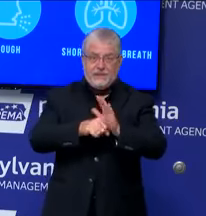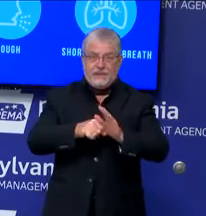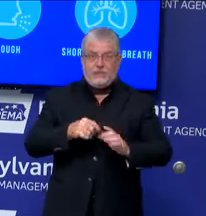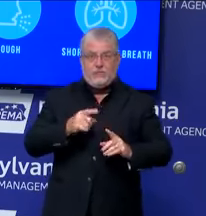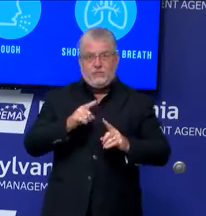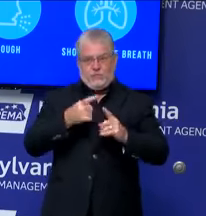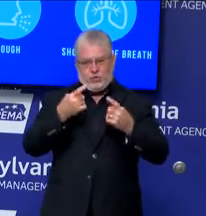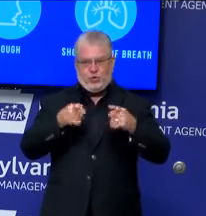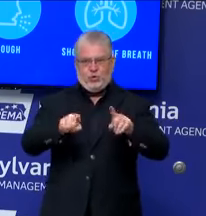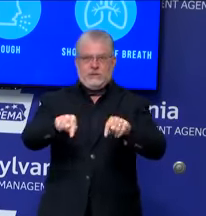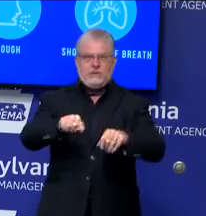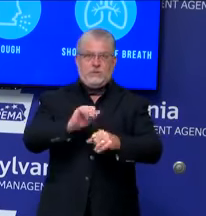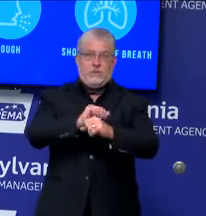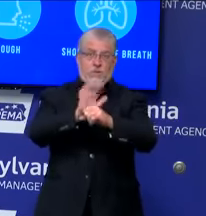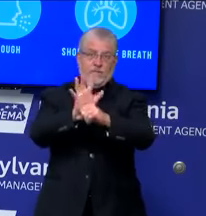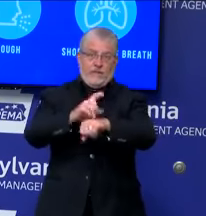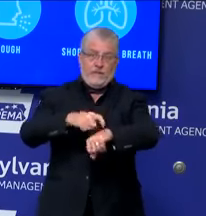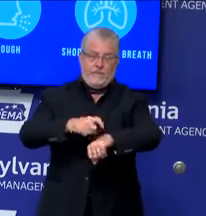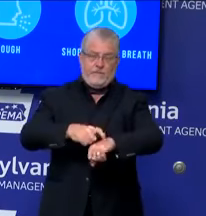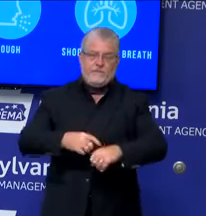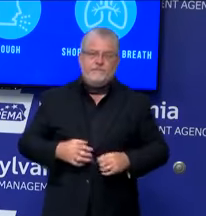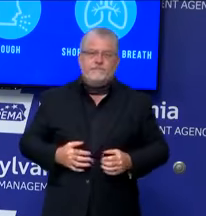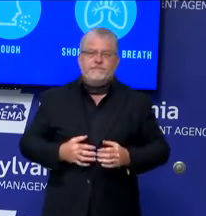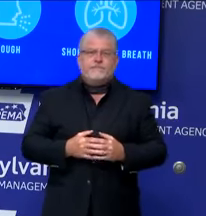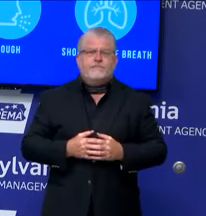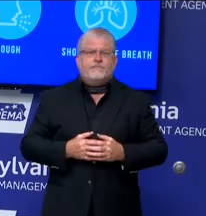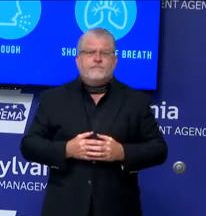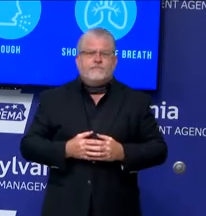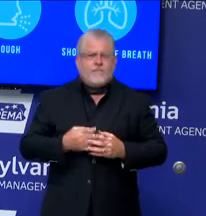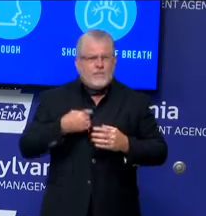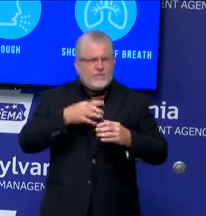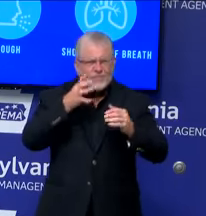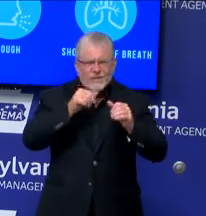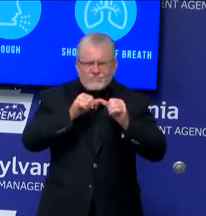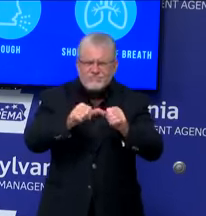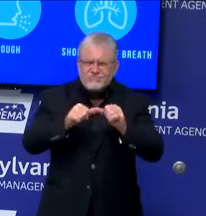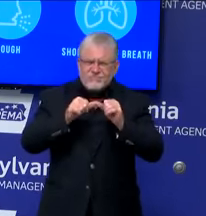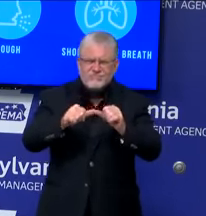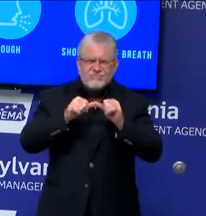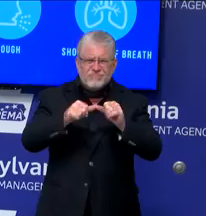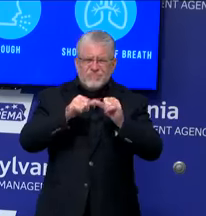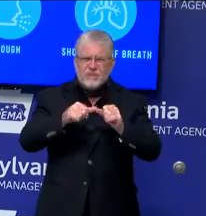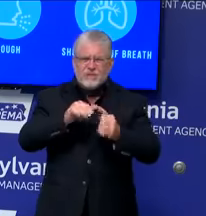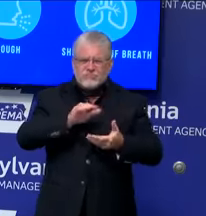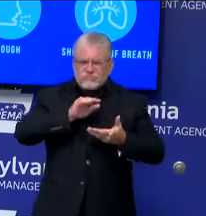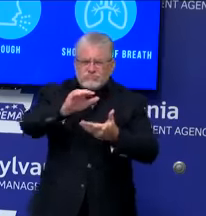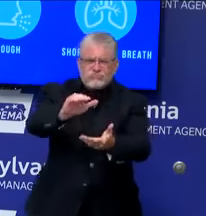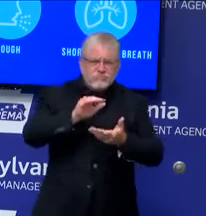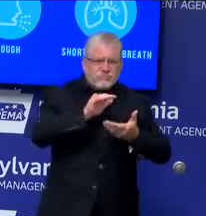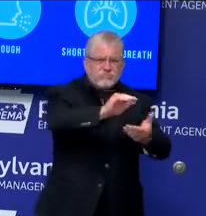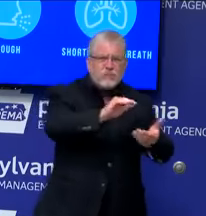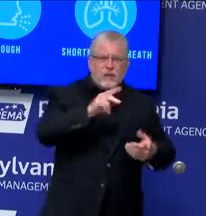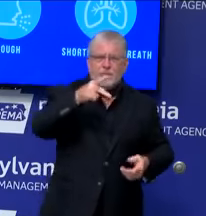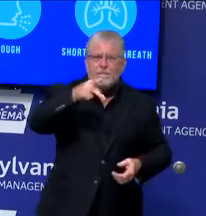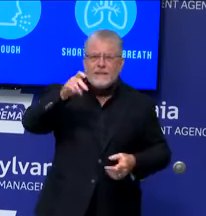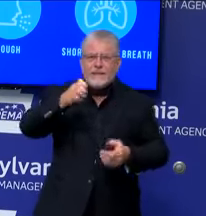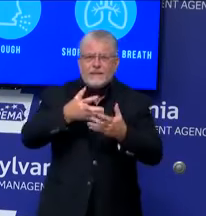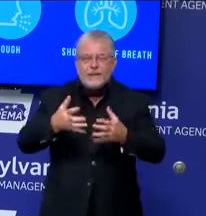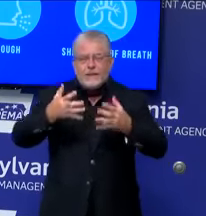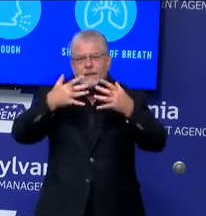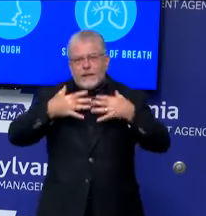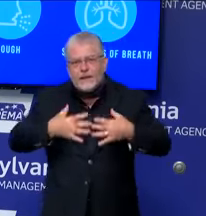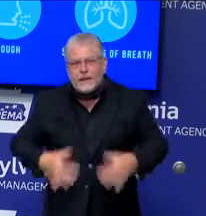We will continue to provide PPE to facilities in need, which to date has involved more than 2,300